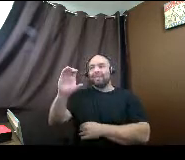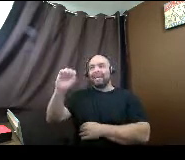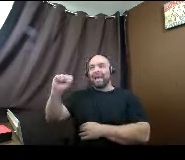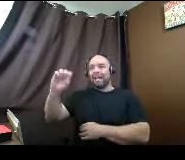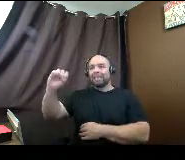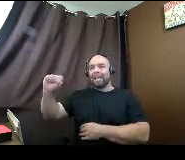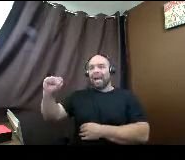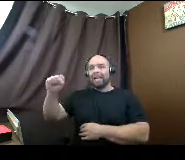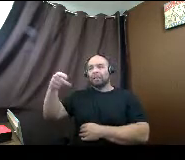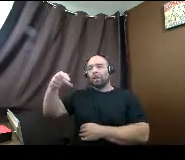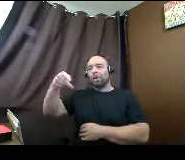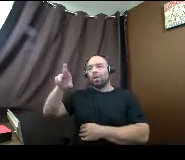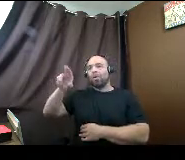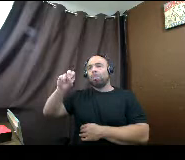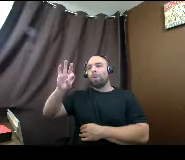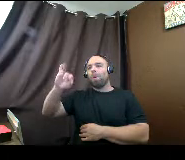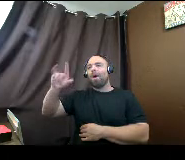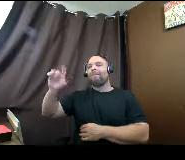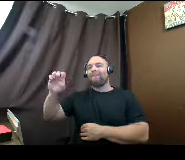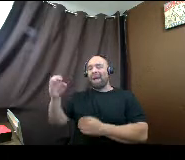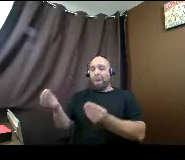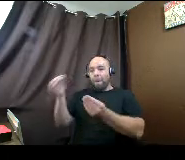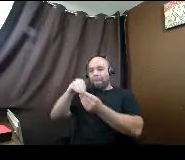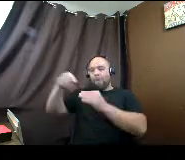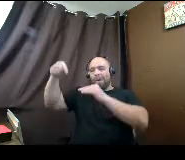So. Because it goes much more in depth in the FAFSA.